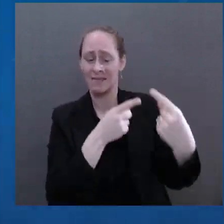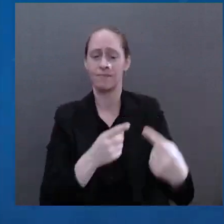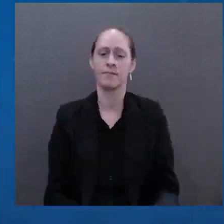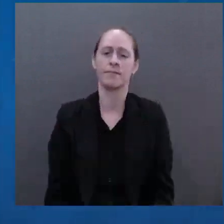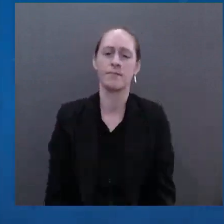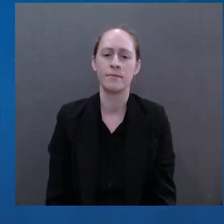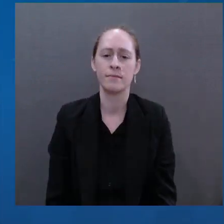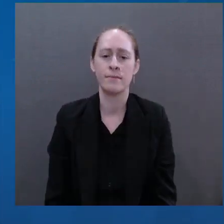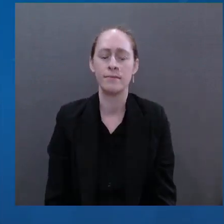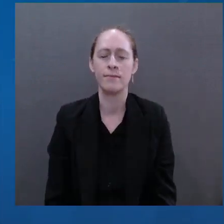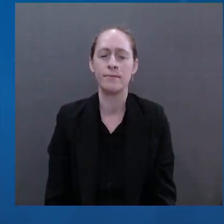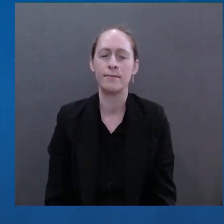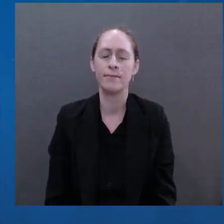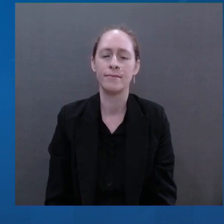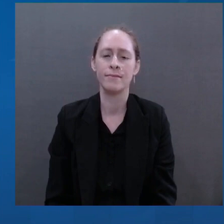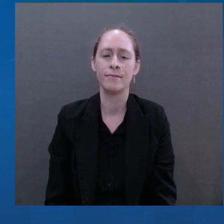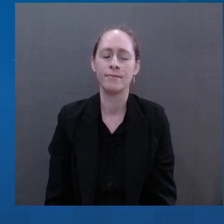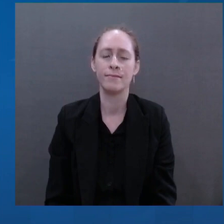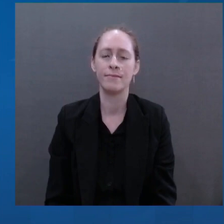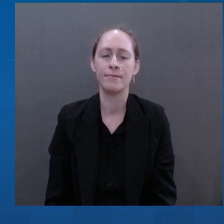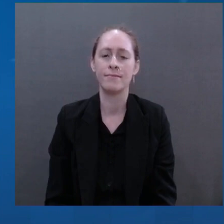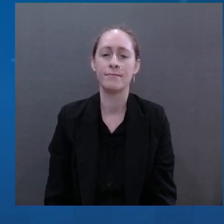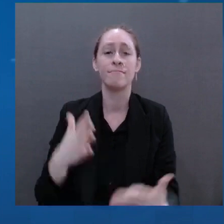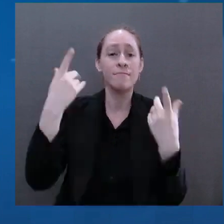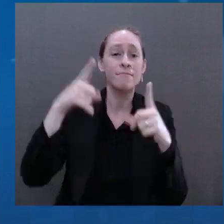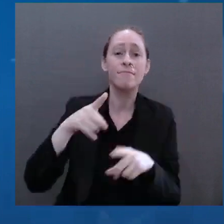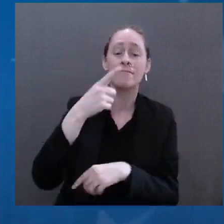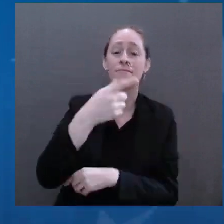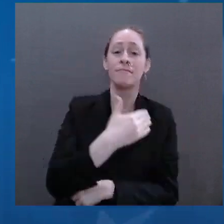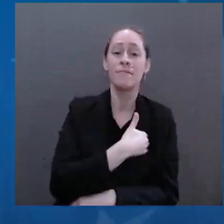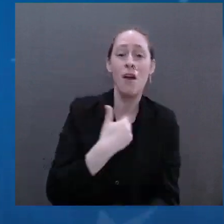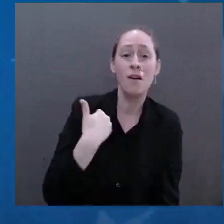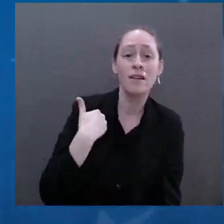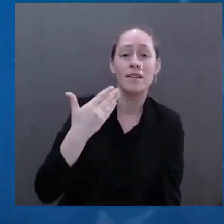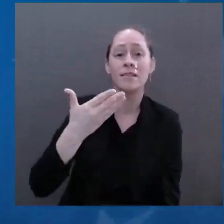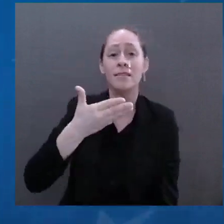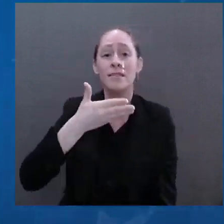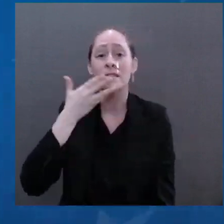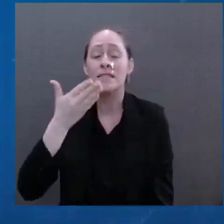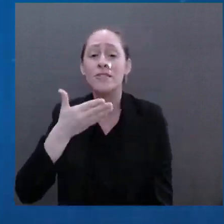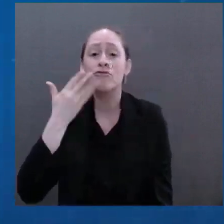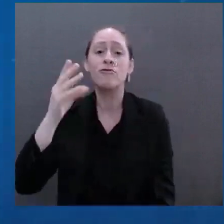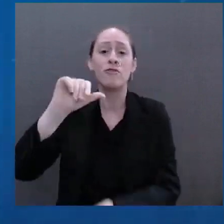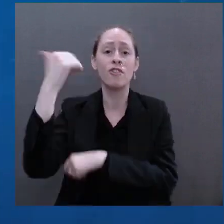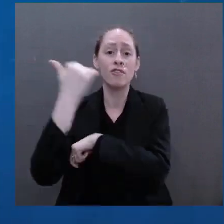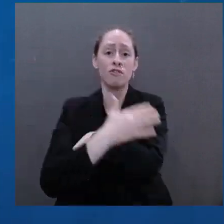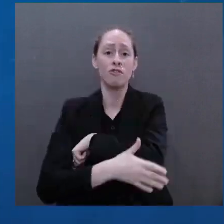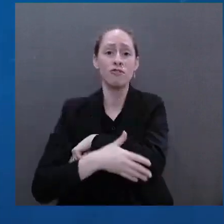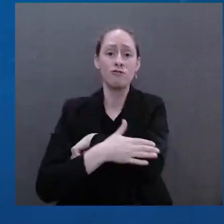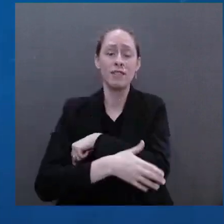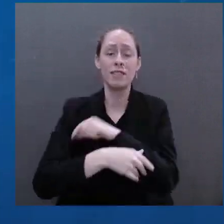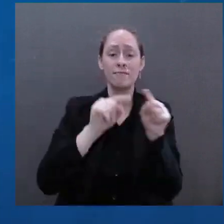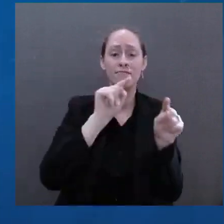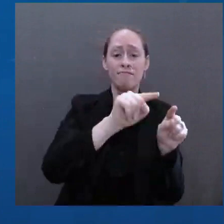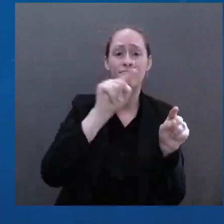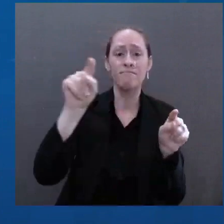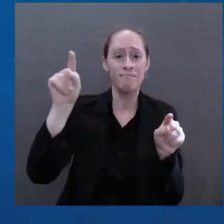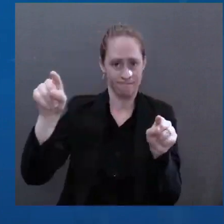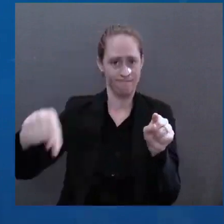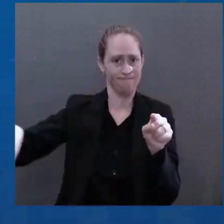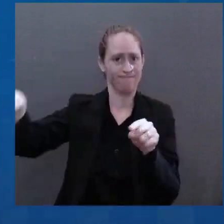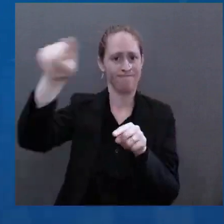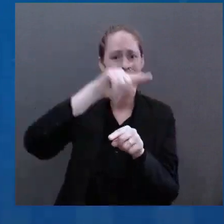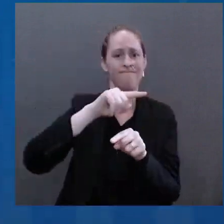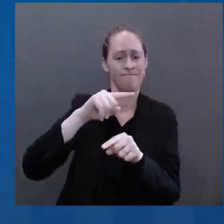1968. Soviet tanks crushed democratic uprisings. But the resistance